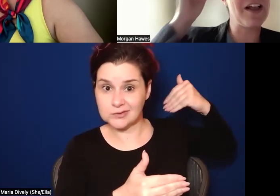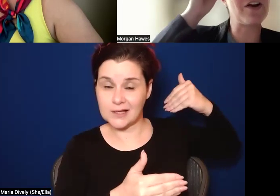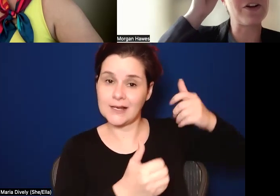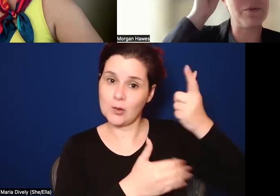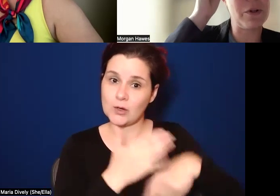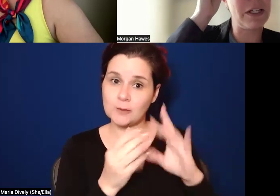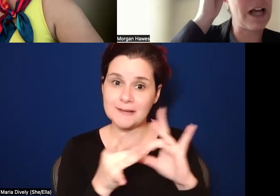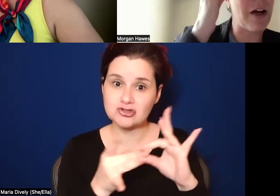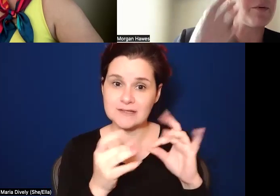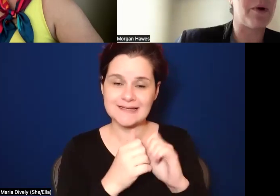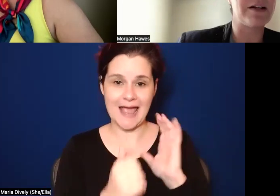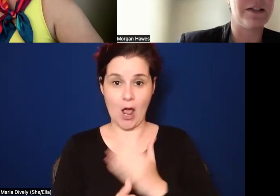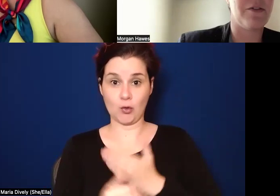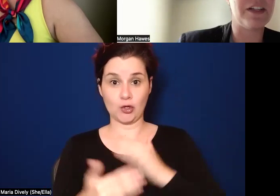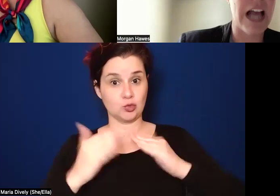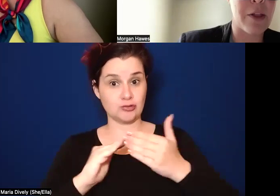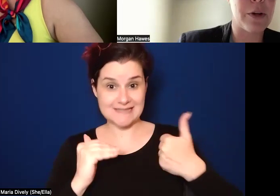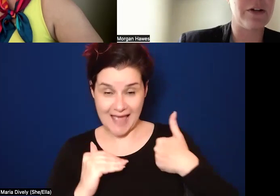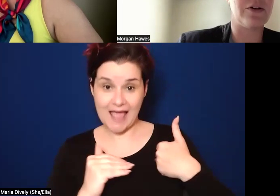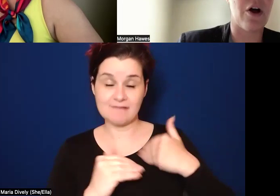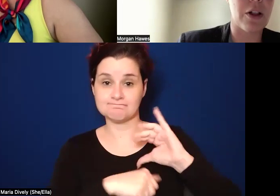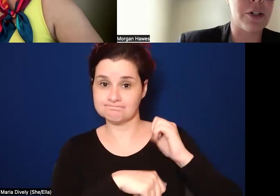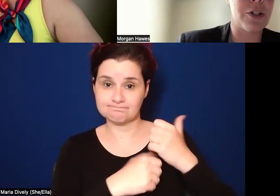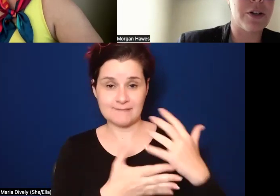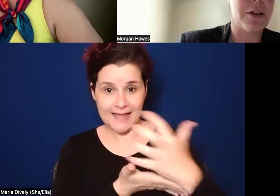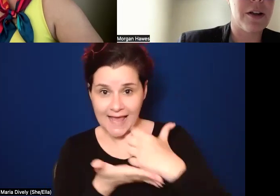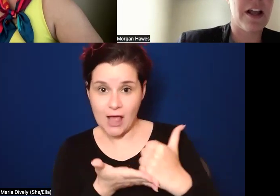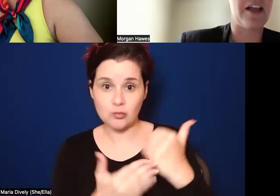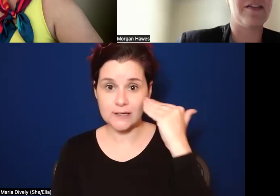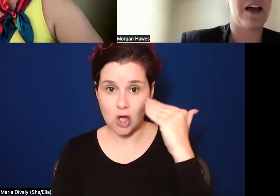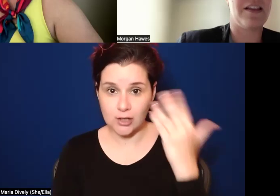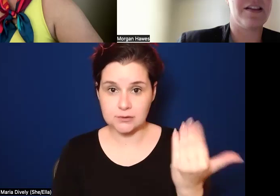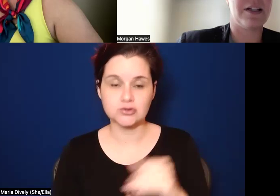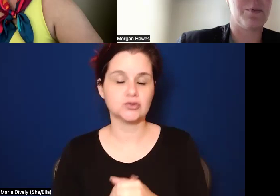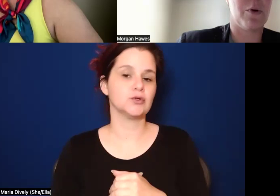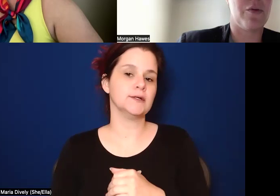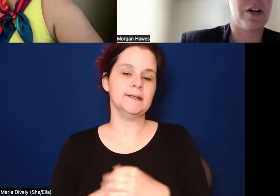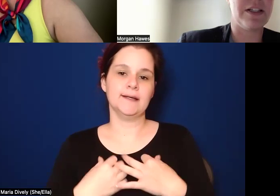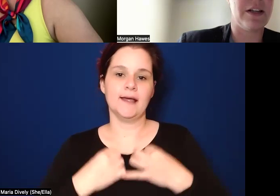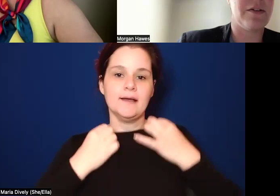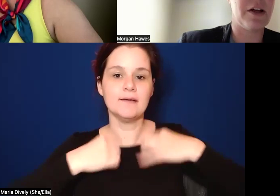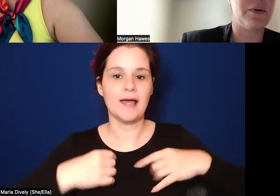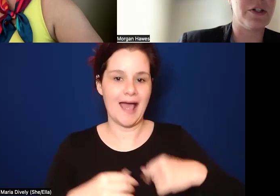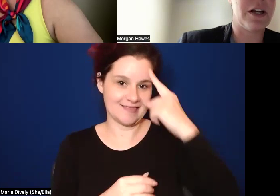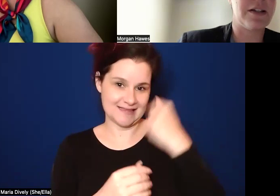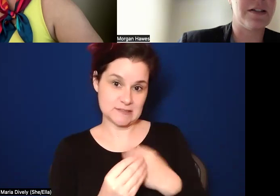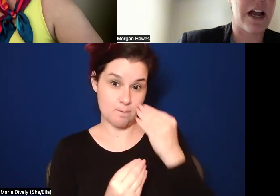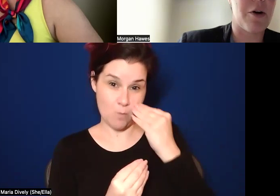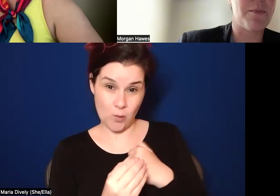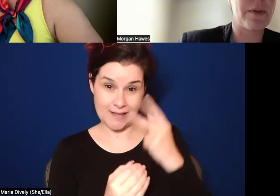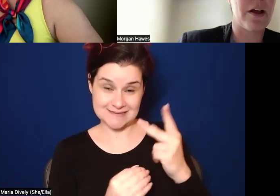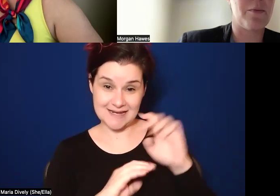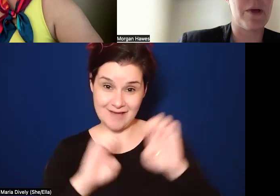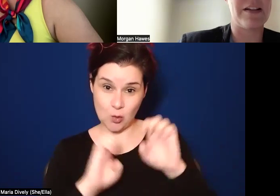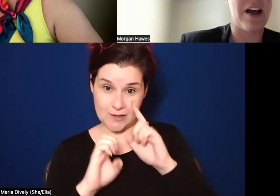you're saying that our communities have a practice of gathering knowledge. And I think that's more of what I see evaluation as